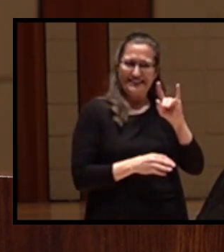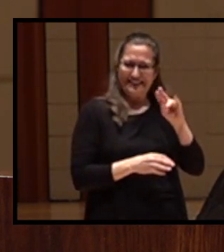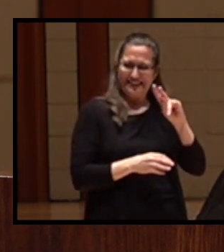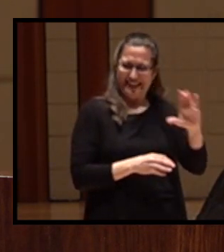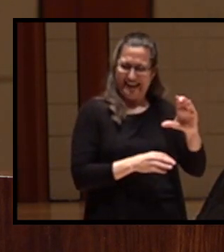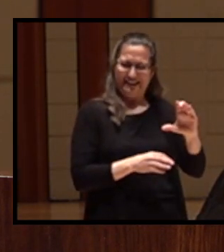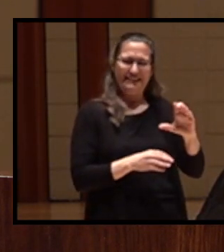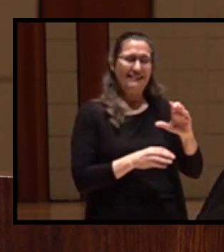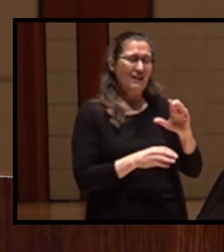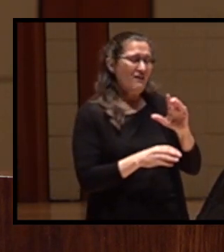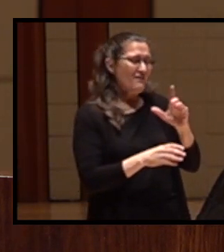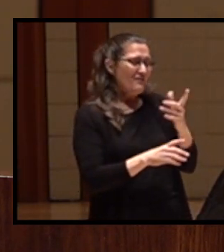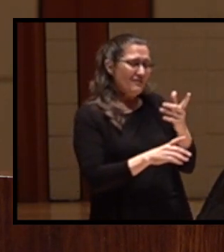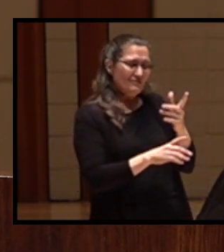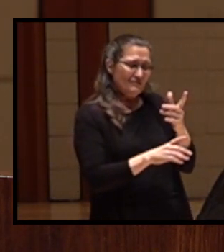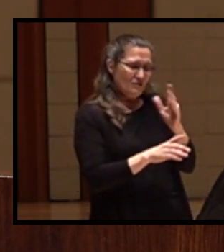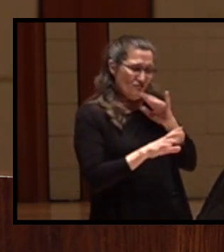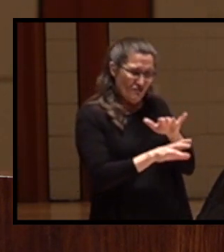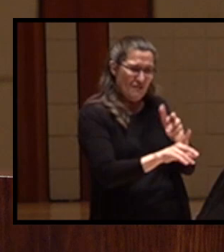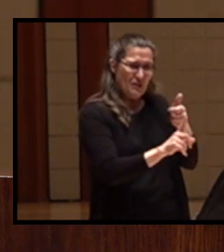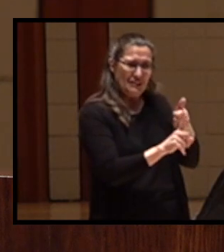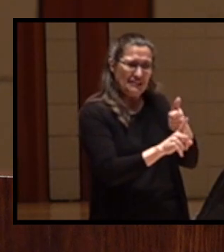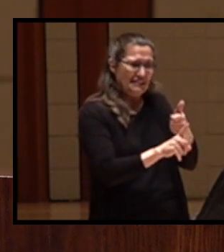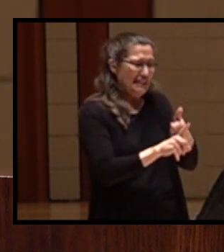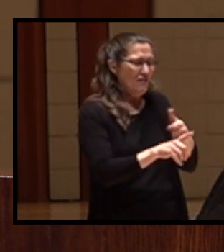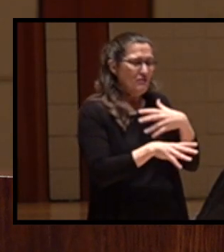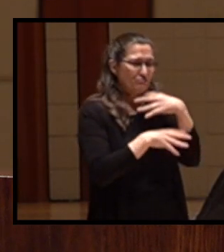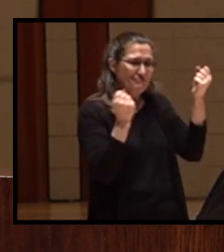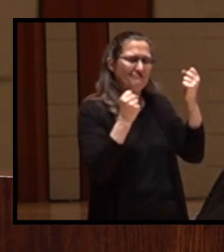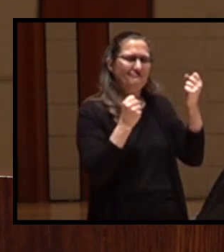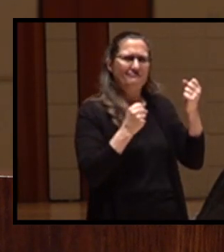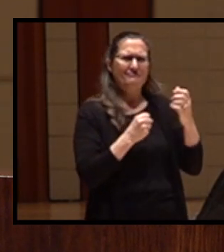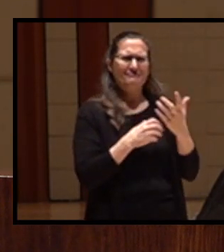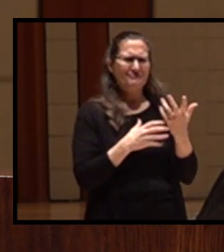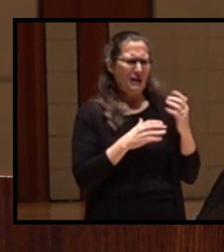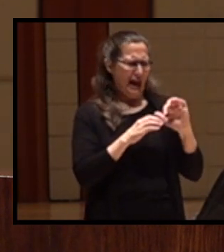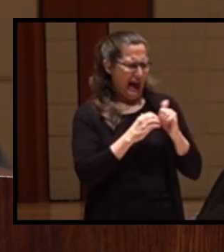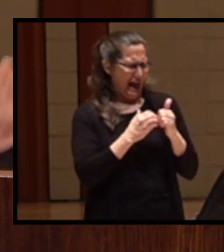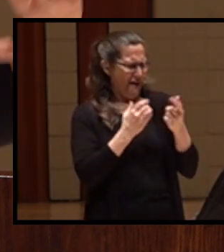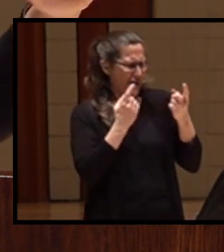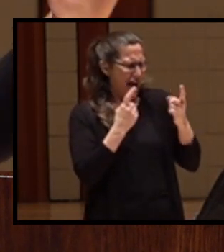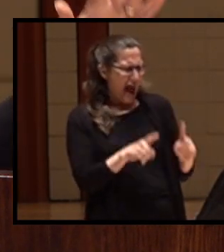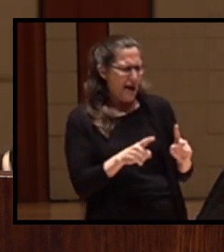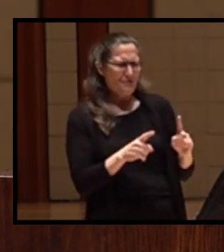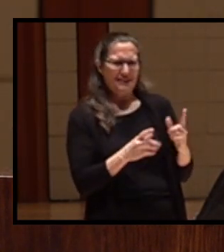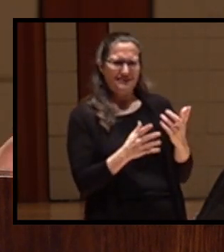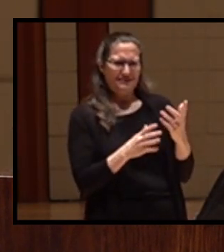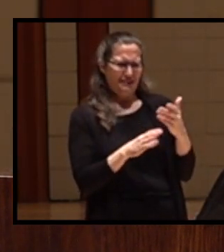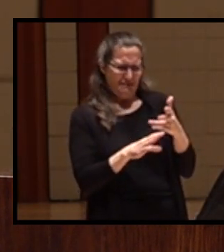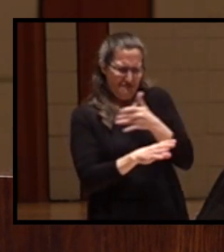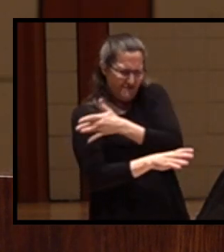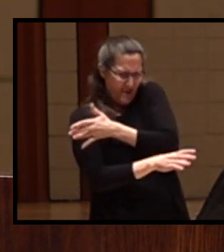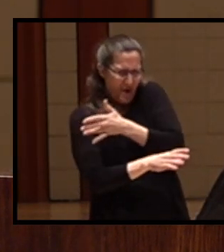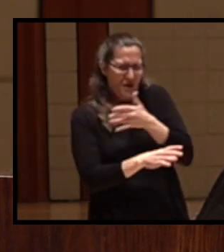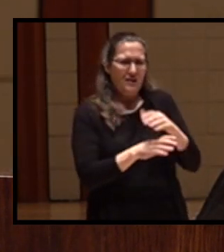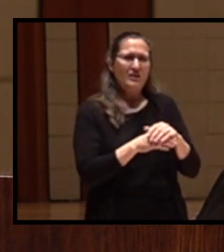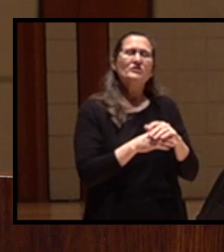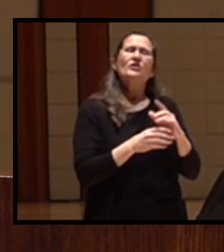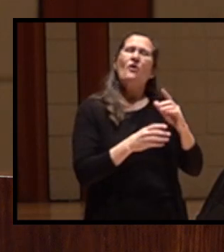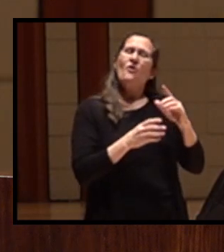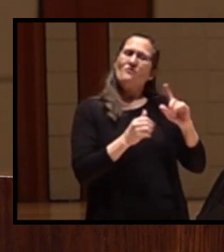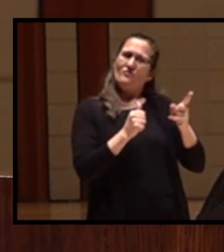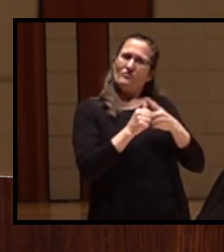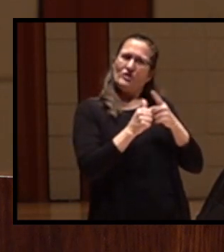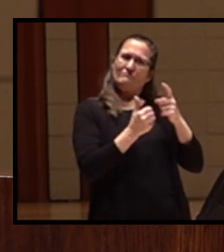So how did this happen? And how did we get to that point? So to understand that, we need to move to the top of the basin in Oregon.